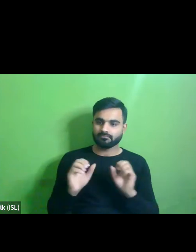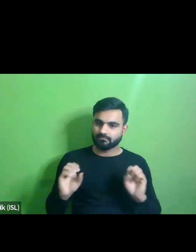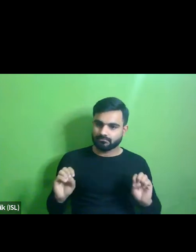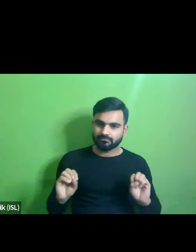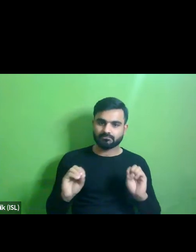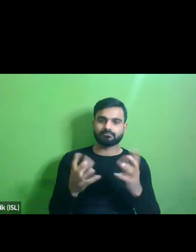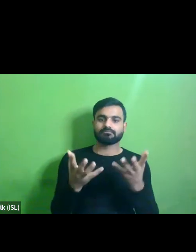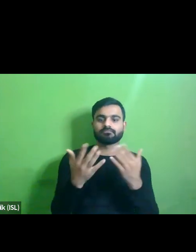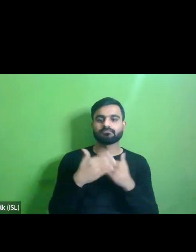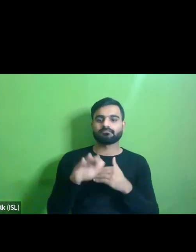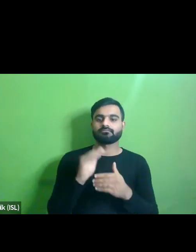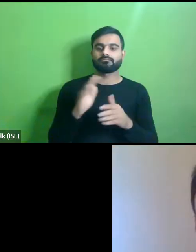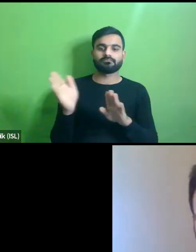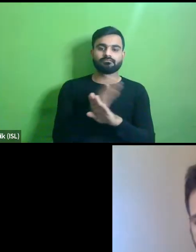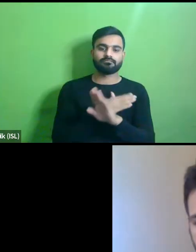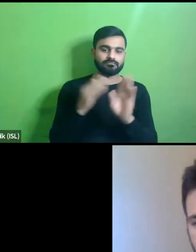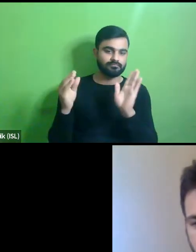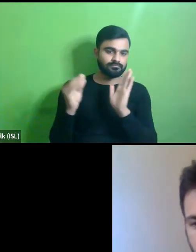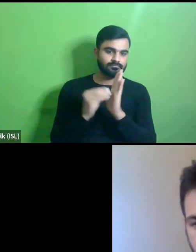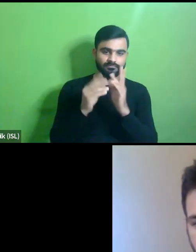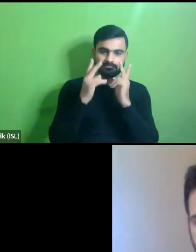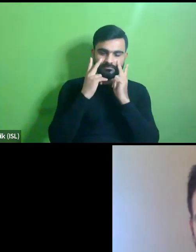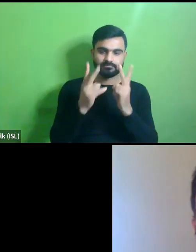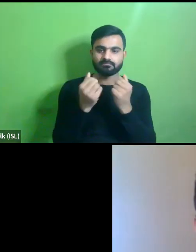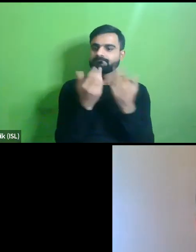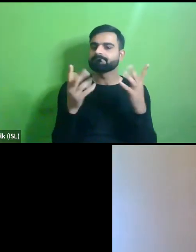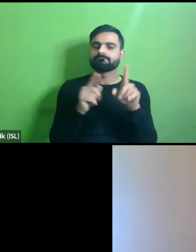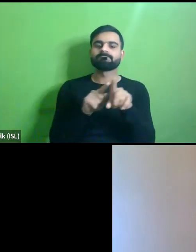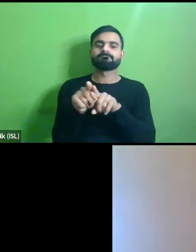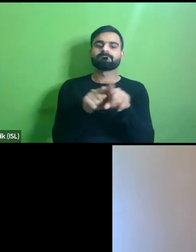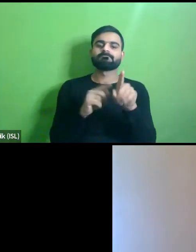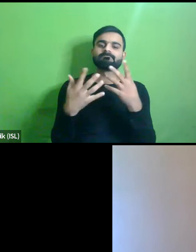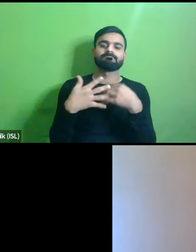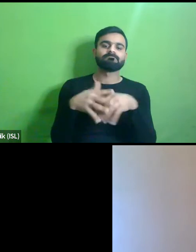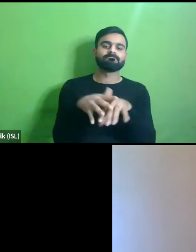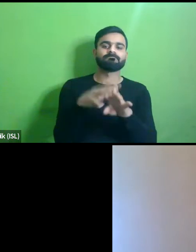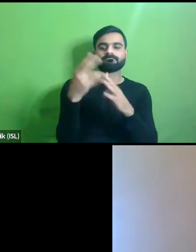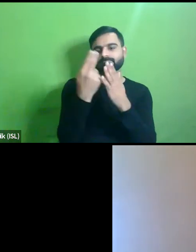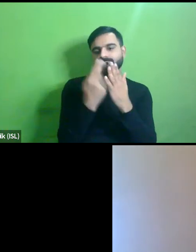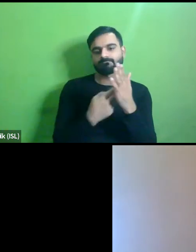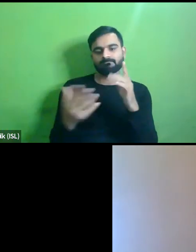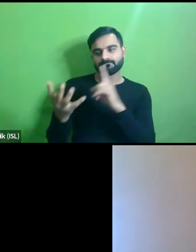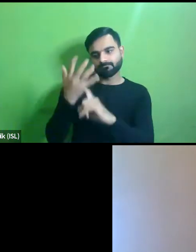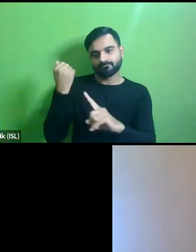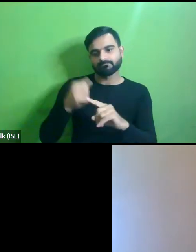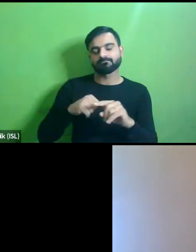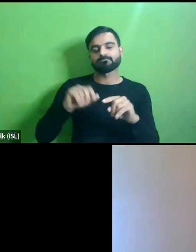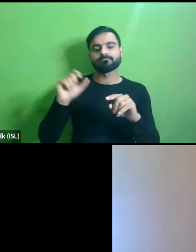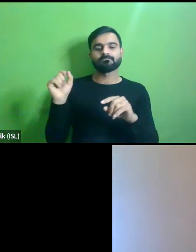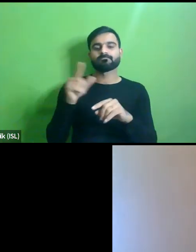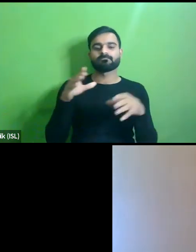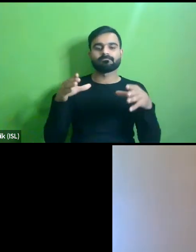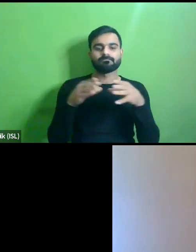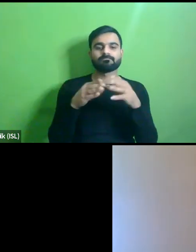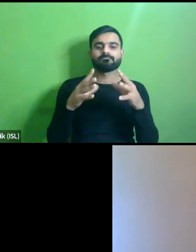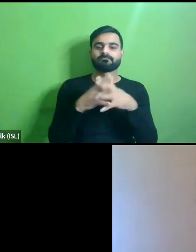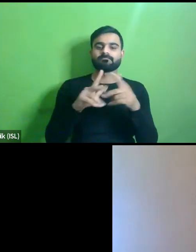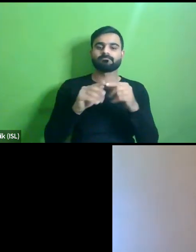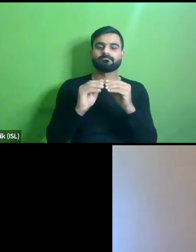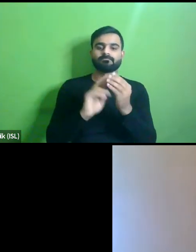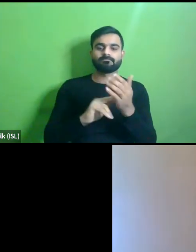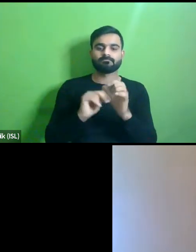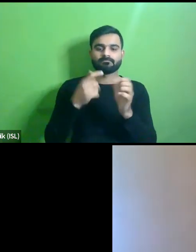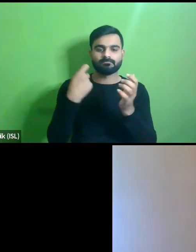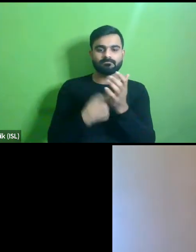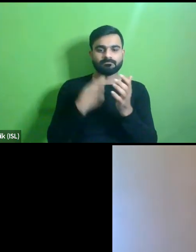as i mentioned earlier we saw several examples of inclusive design approaches in the first half of the webinar and